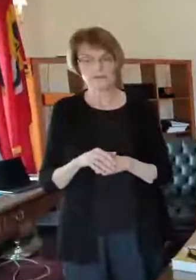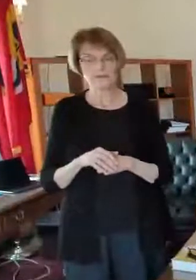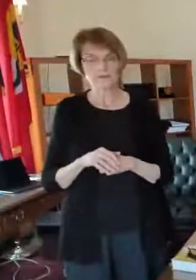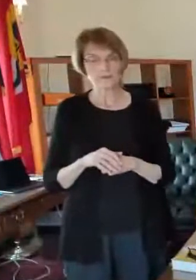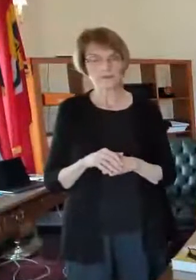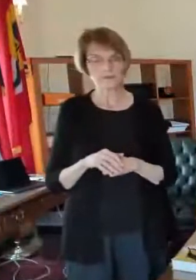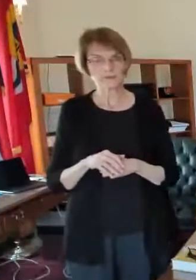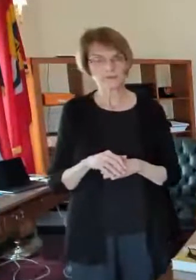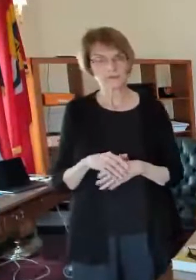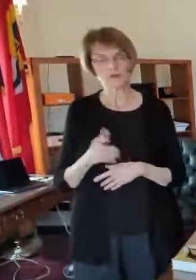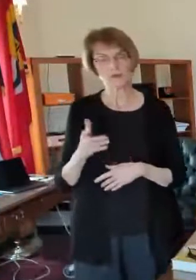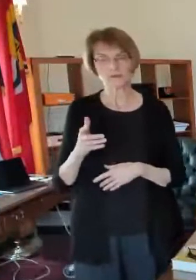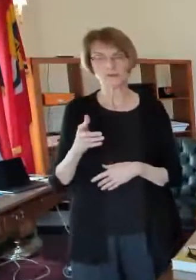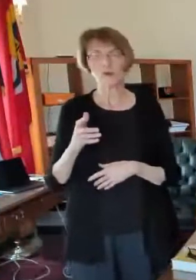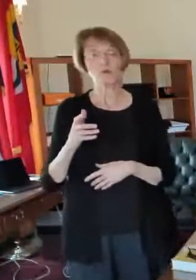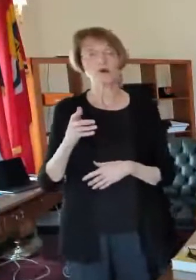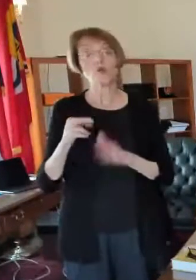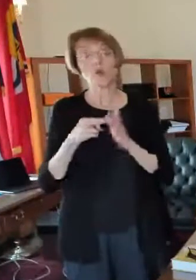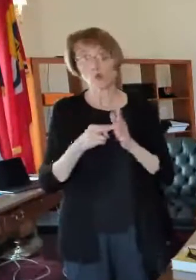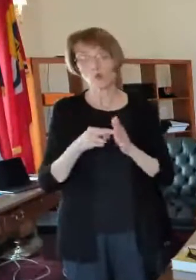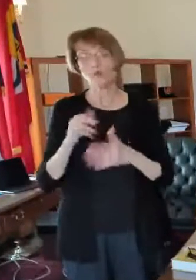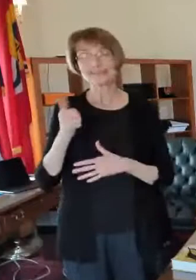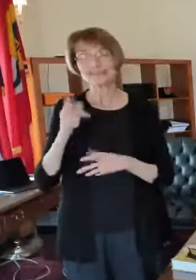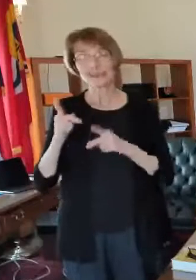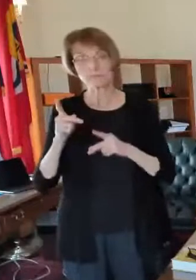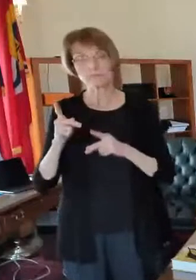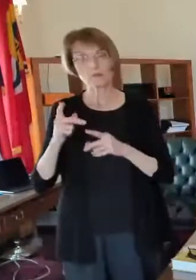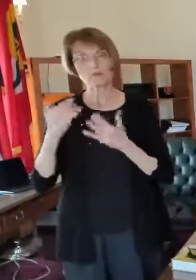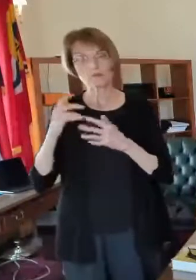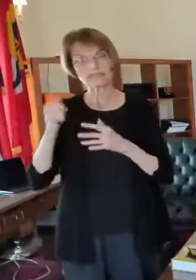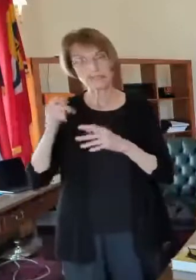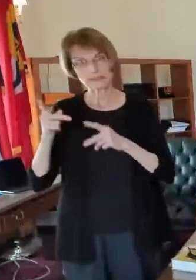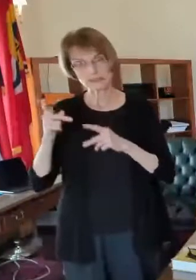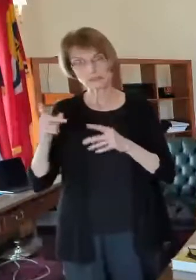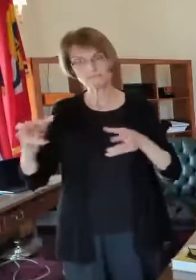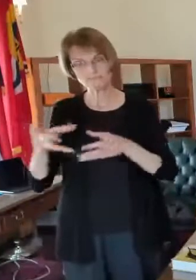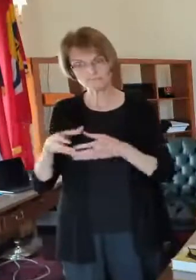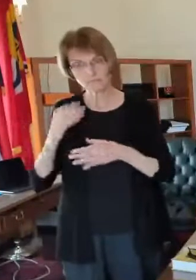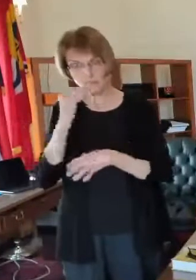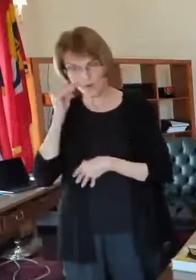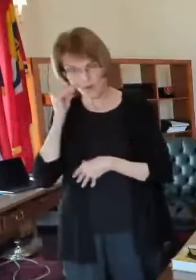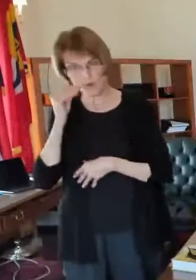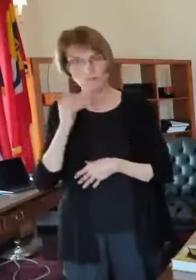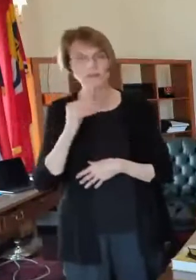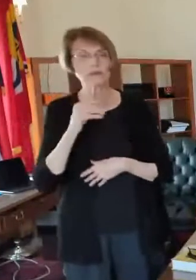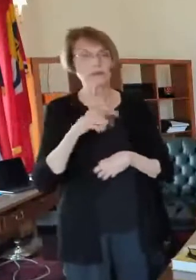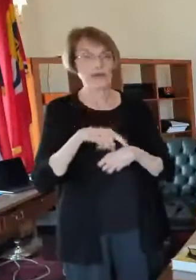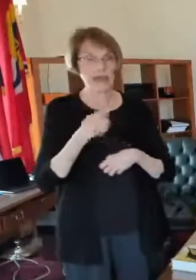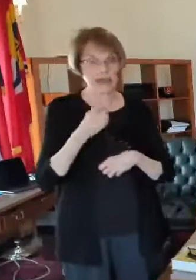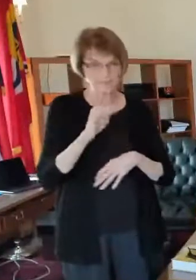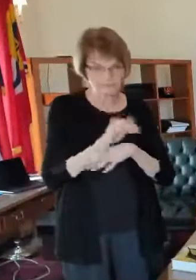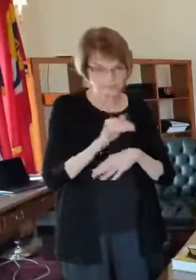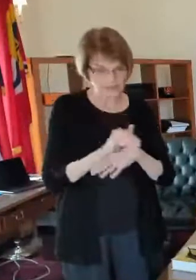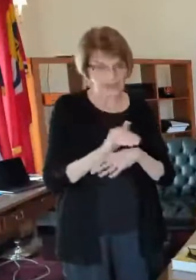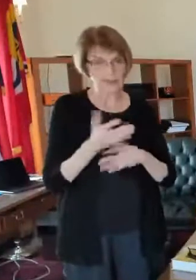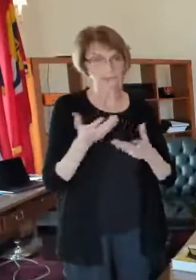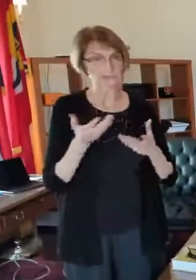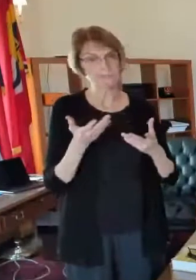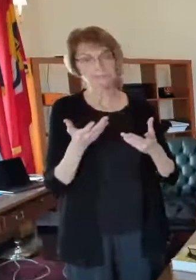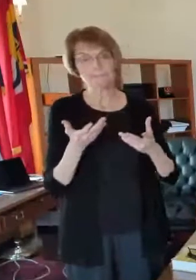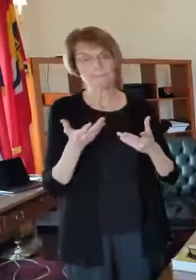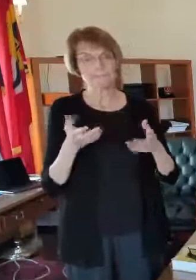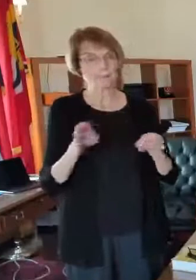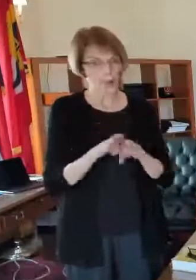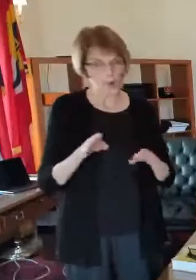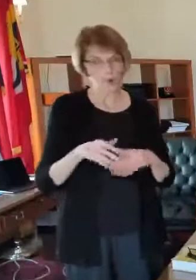gathering in your home 11 pm closure and restriction on capacity of small businesses what kind of information or